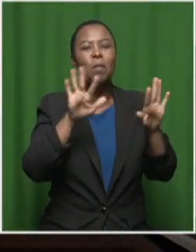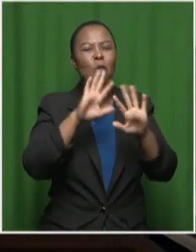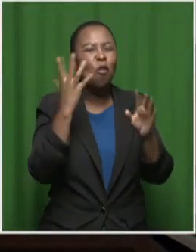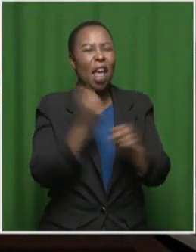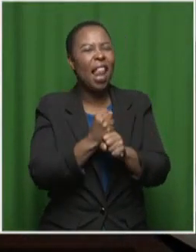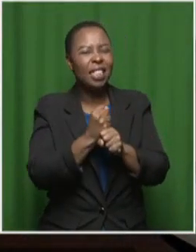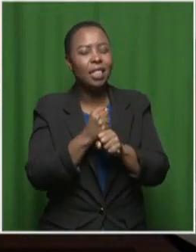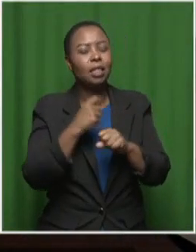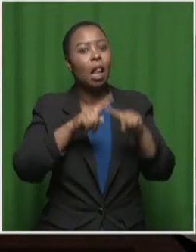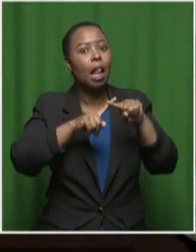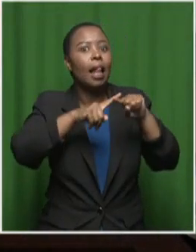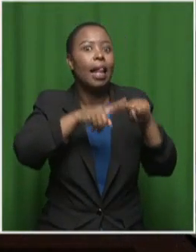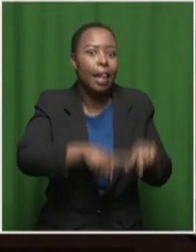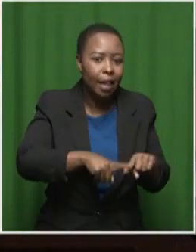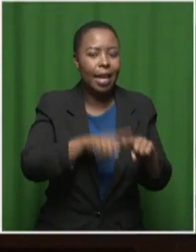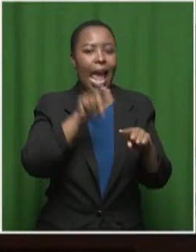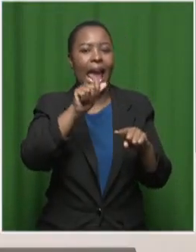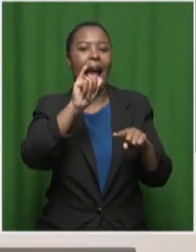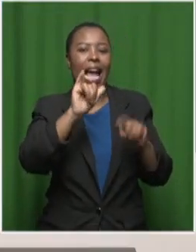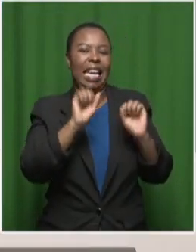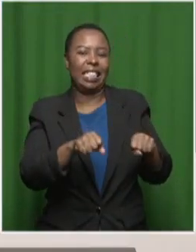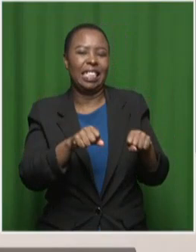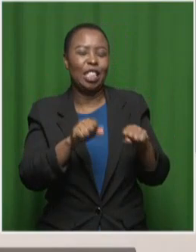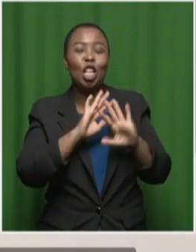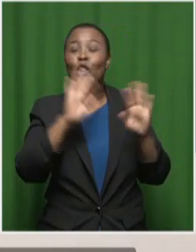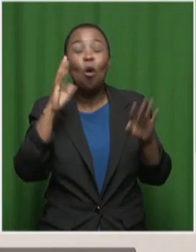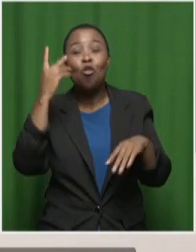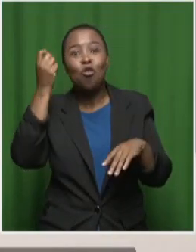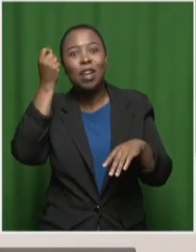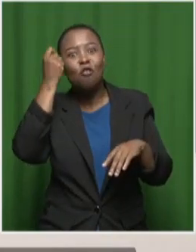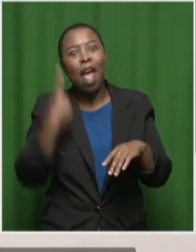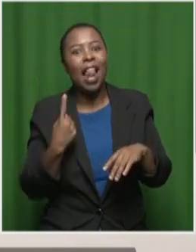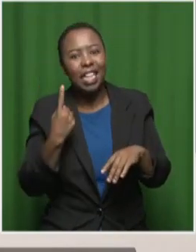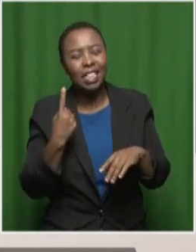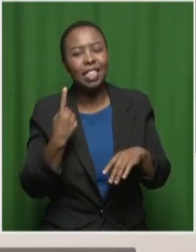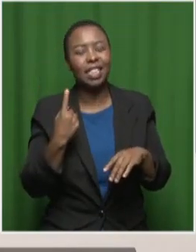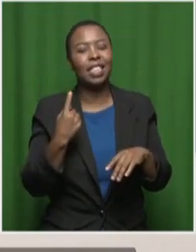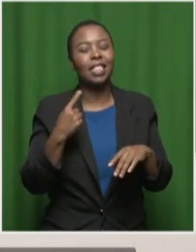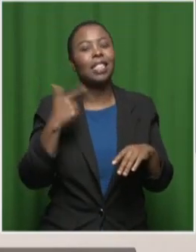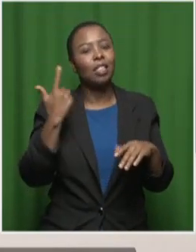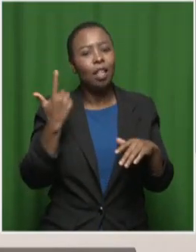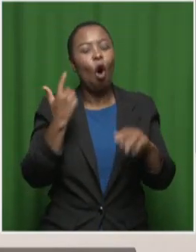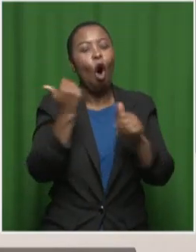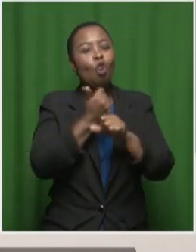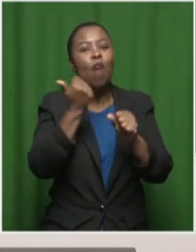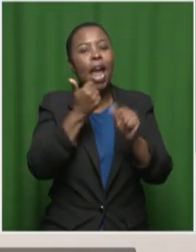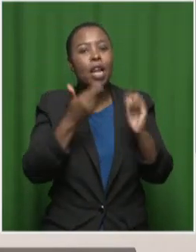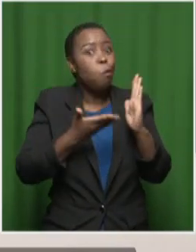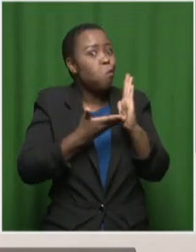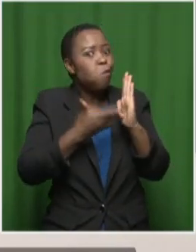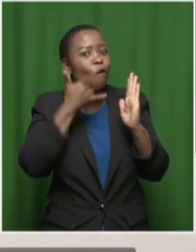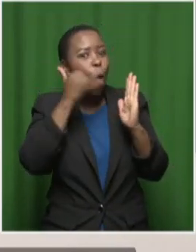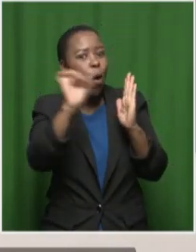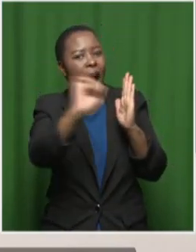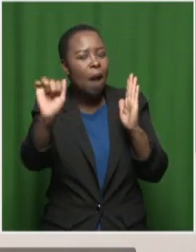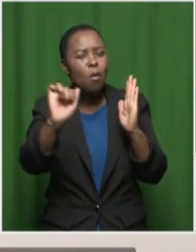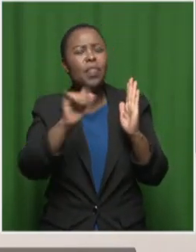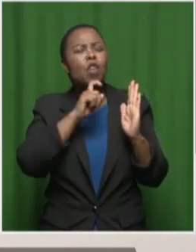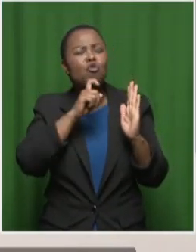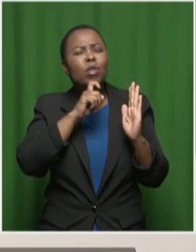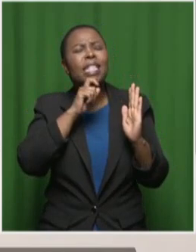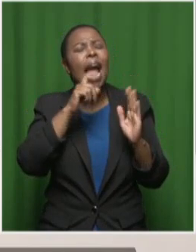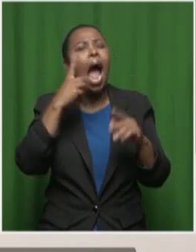how reliant they are on AI. They don't realise the extent to which it's already built into their phones and that they're using it every day.